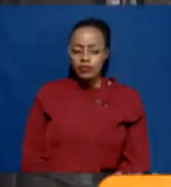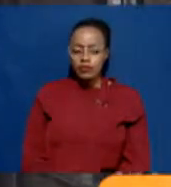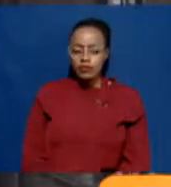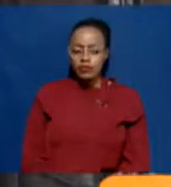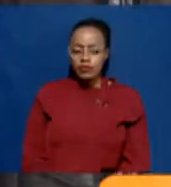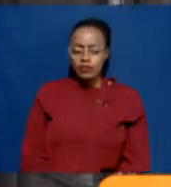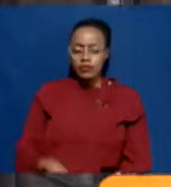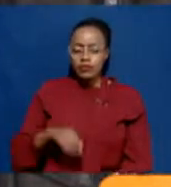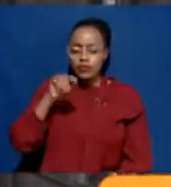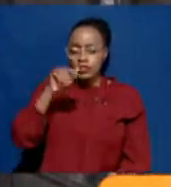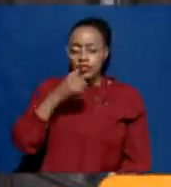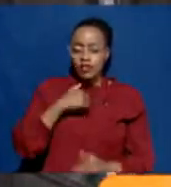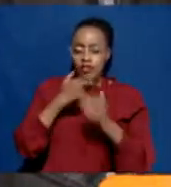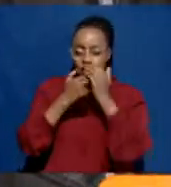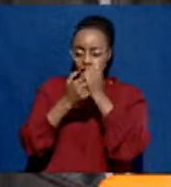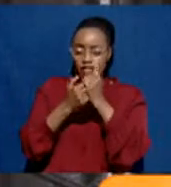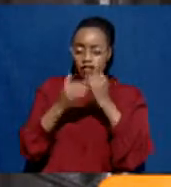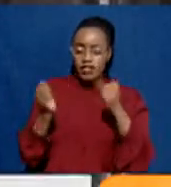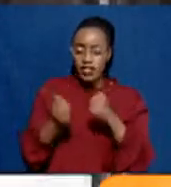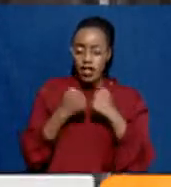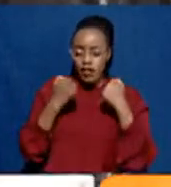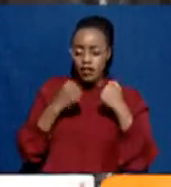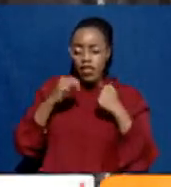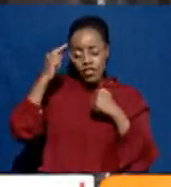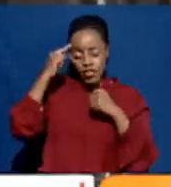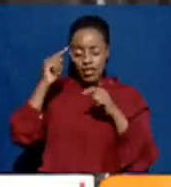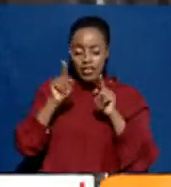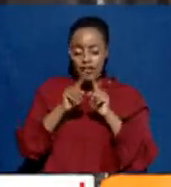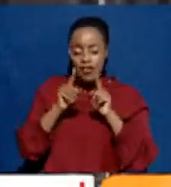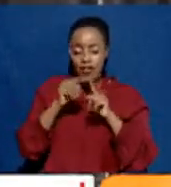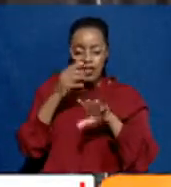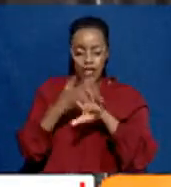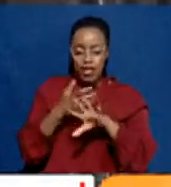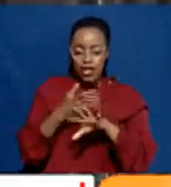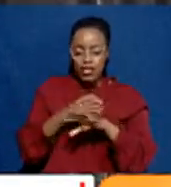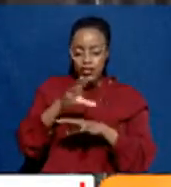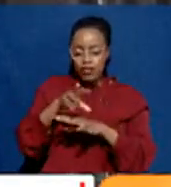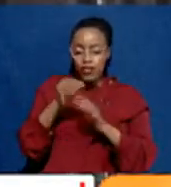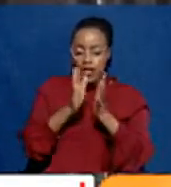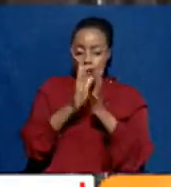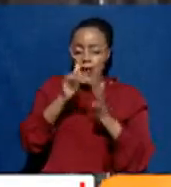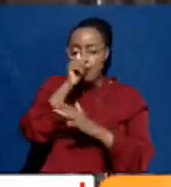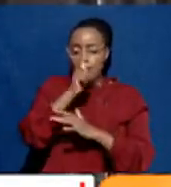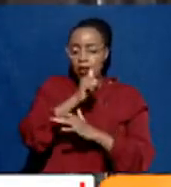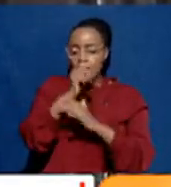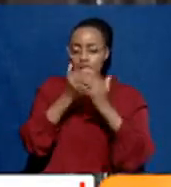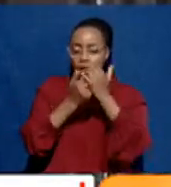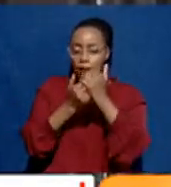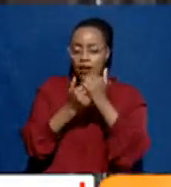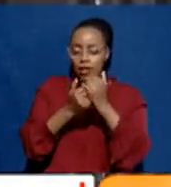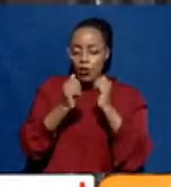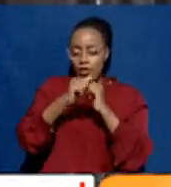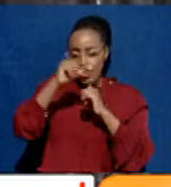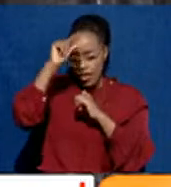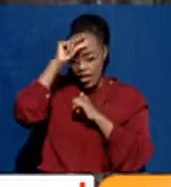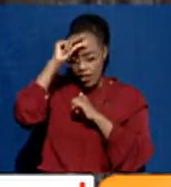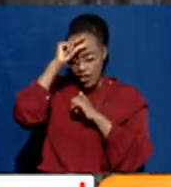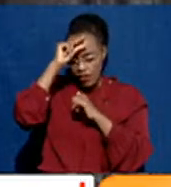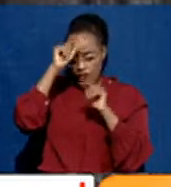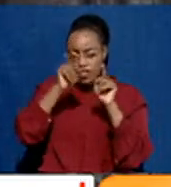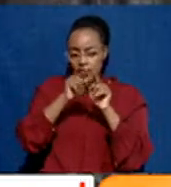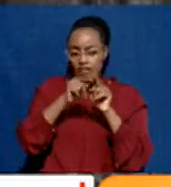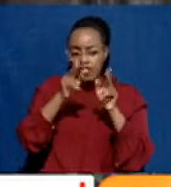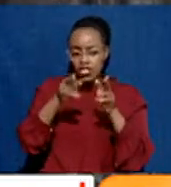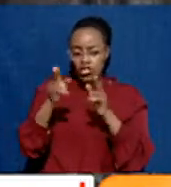It's great this partnership is happening. I think it's very rare to find a public-private partnership like this with government. I think it's as